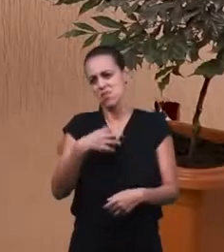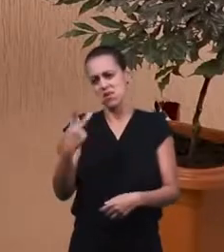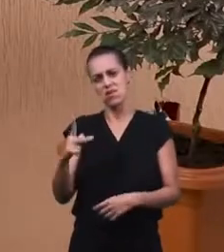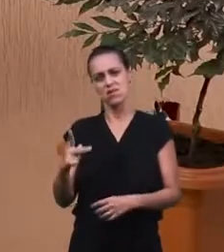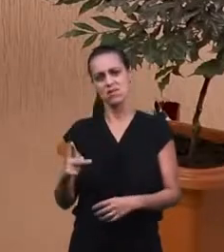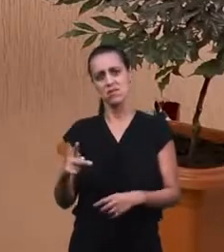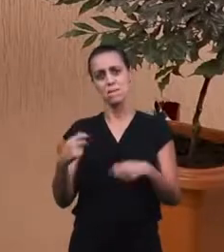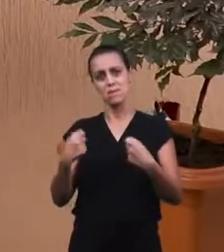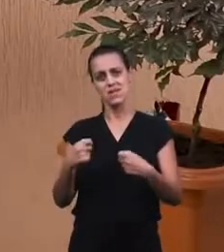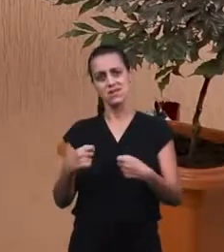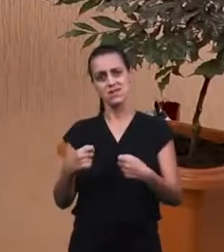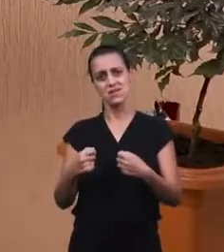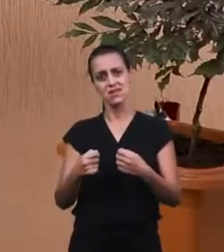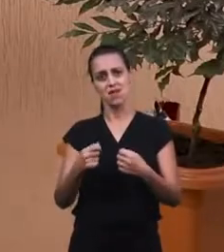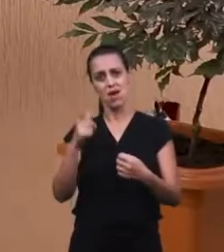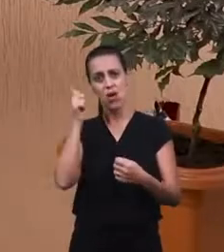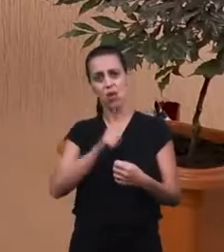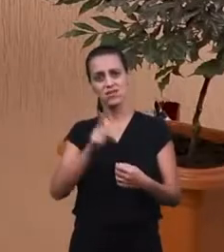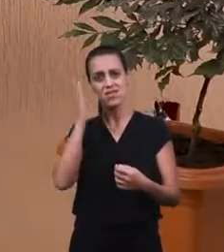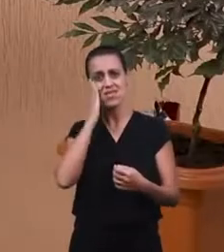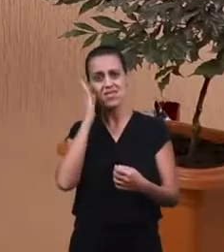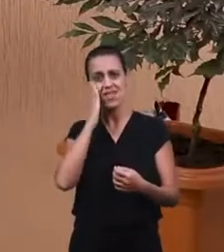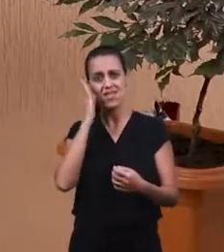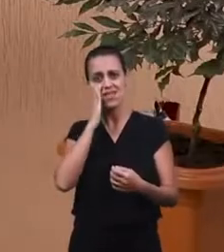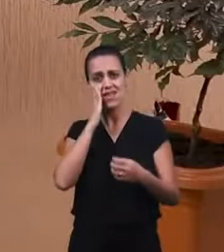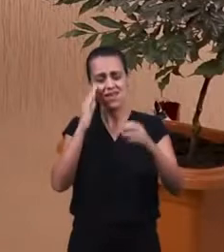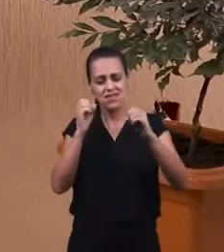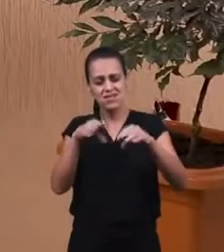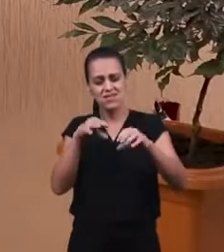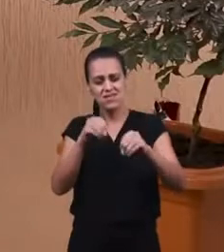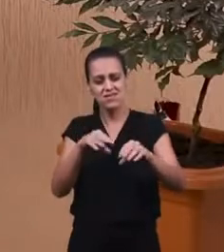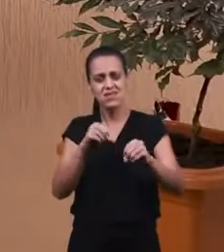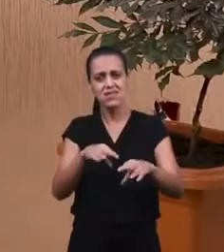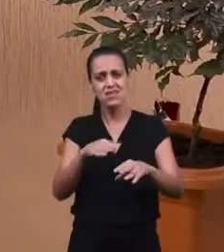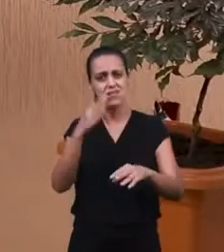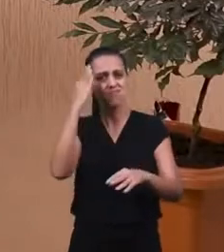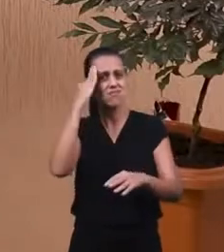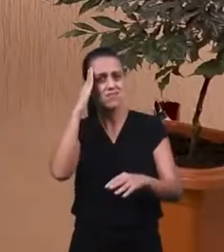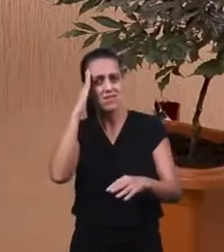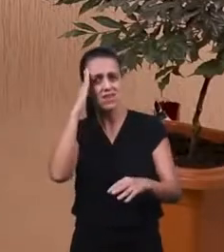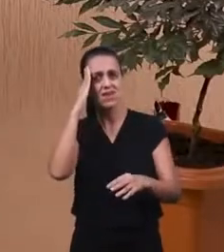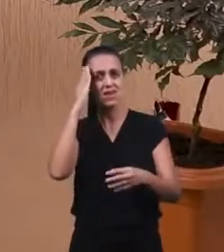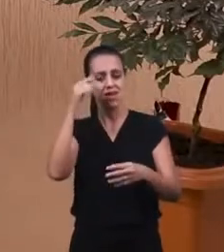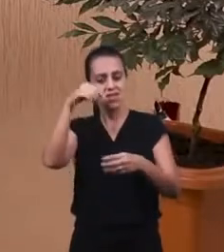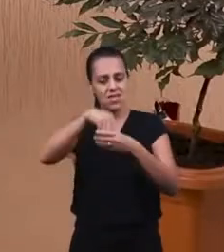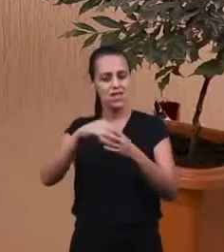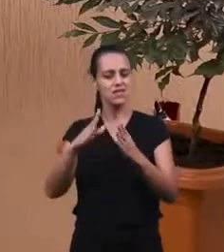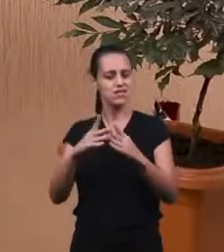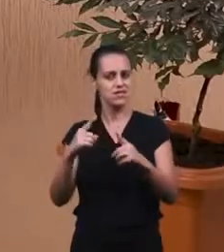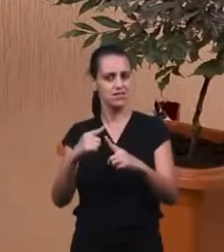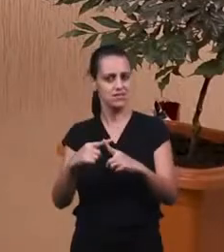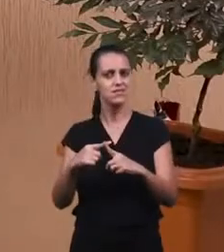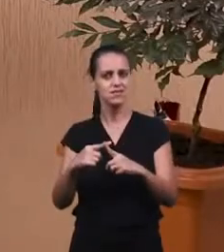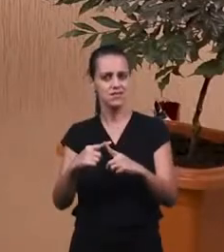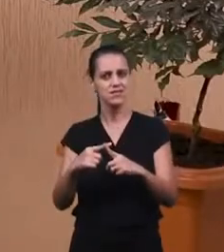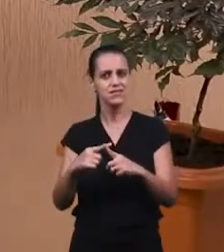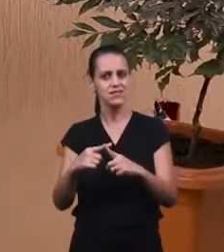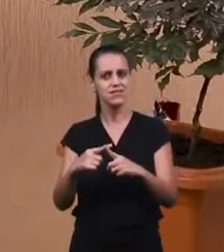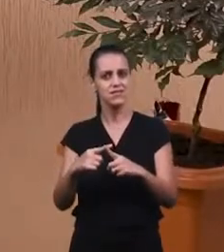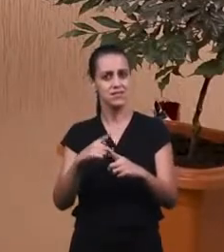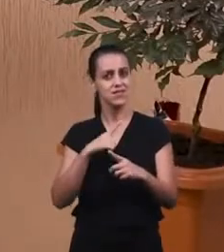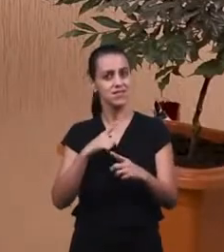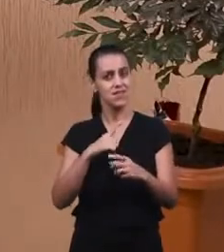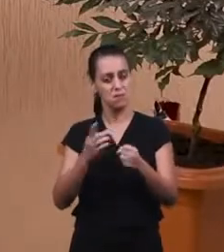They have. The access to the teachings. That are being practiced. In the church. And.